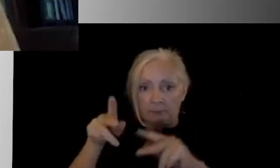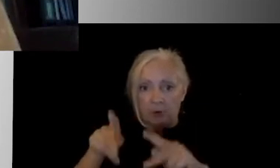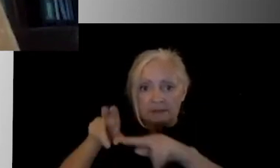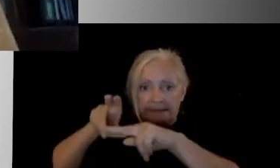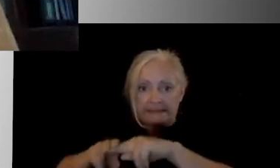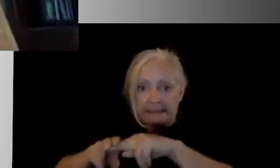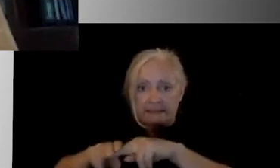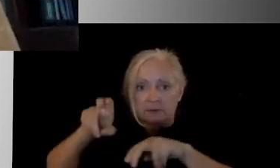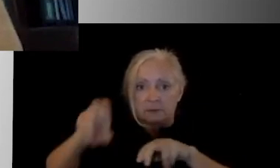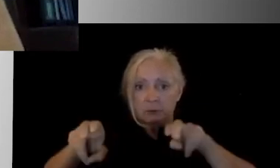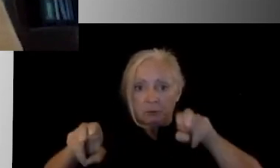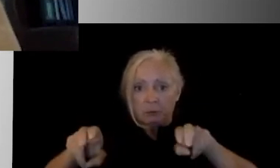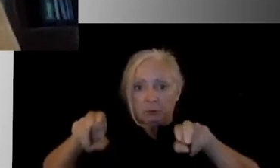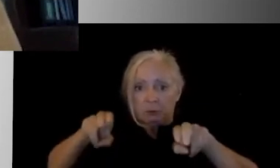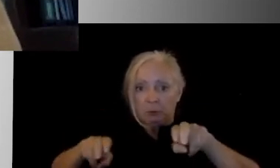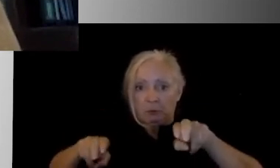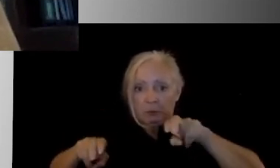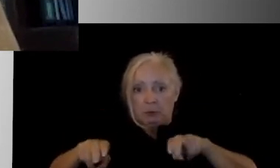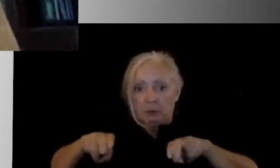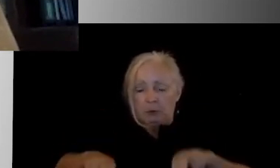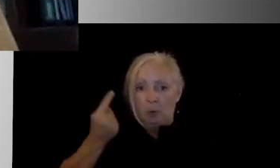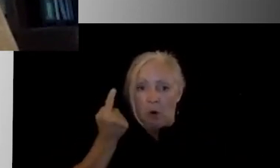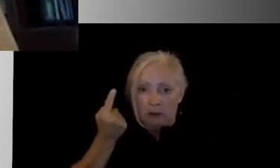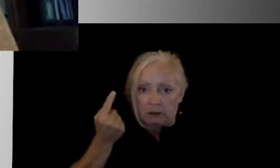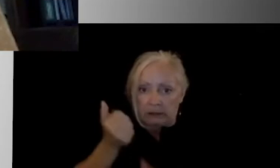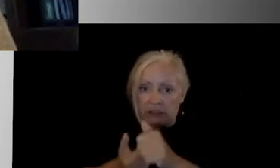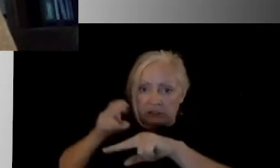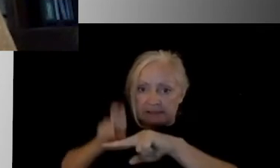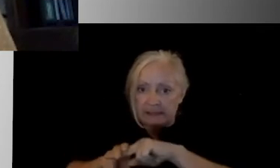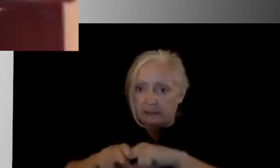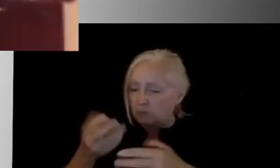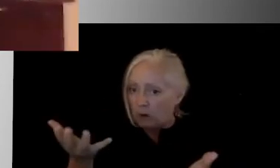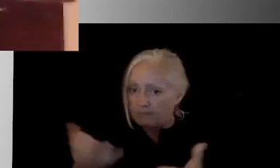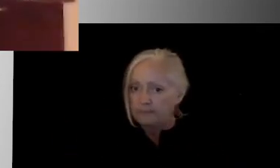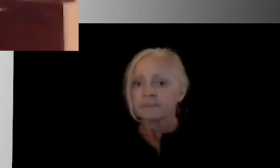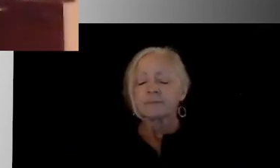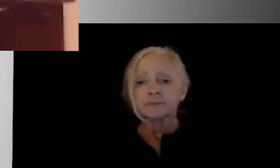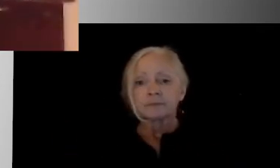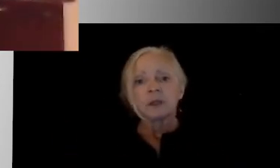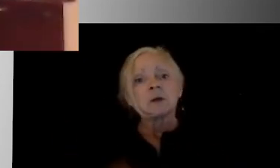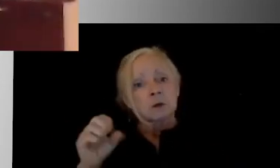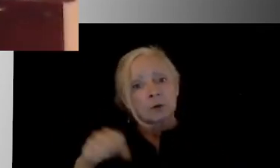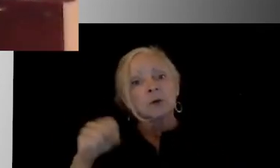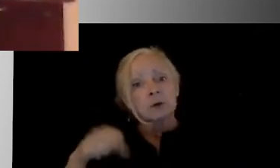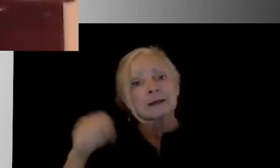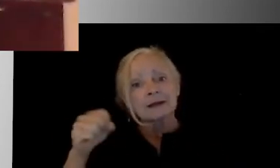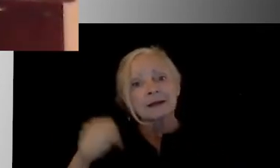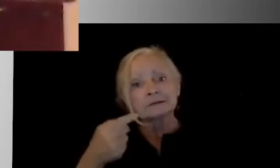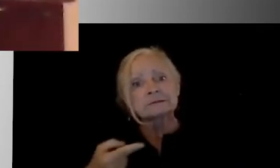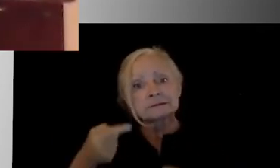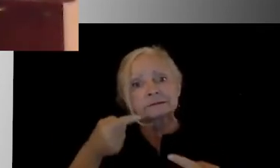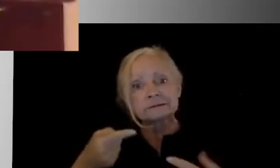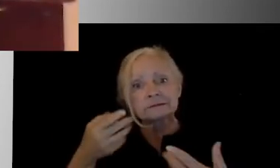information on on how students will be riding the bus in Wayne Township? So this has been one of our greatest struggles. When we started talking about the social